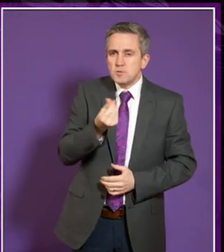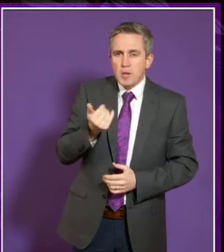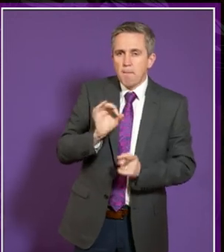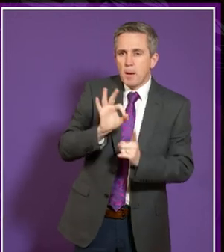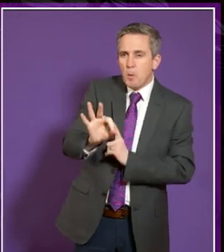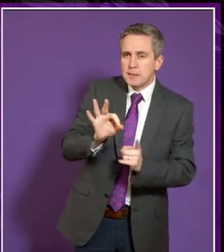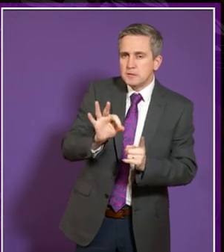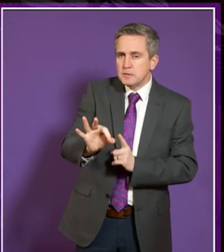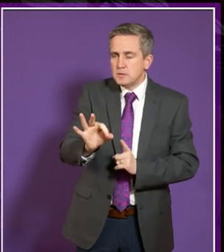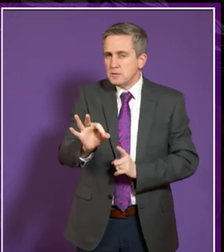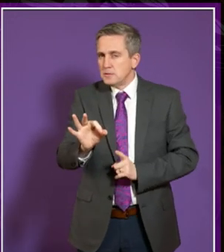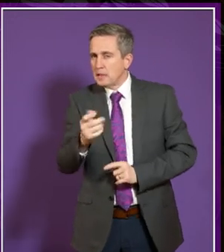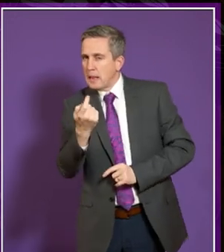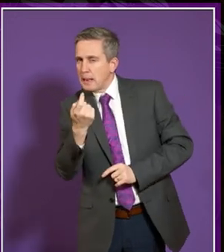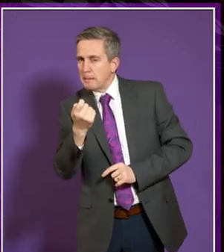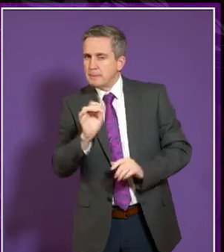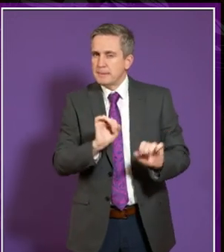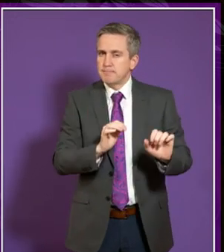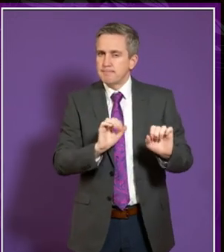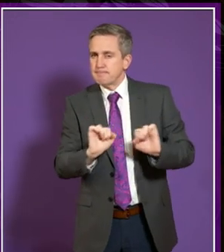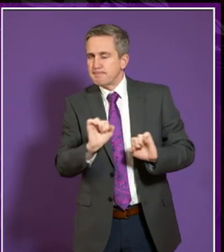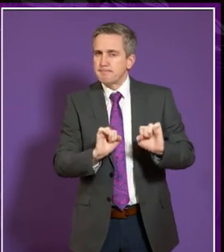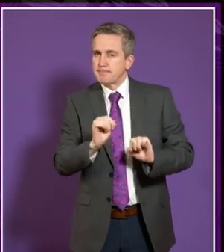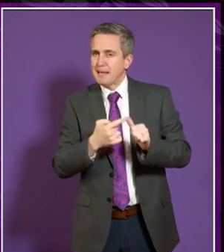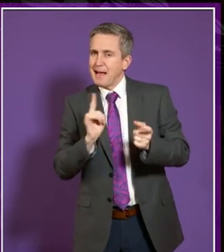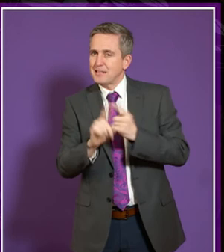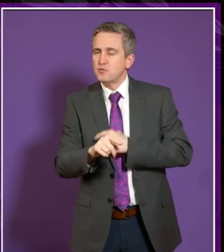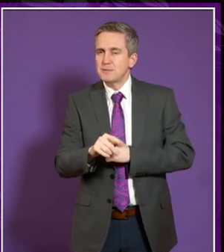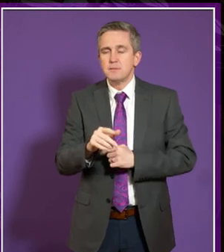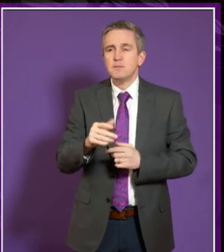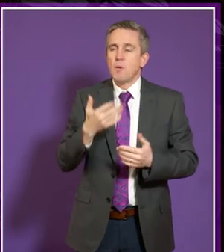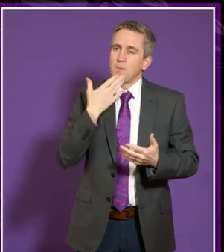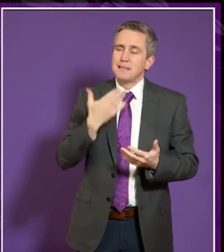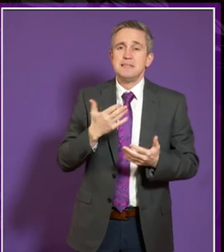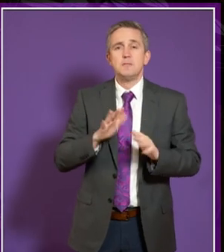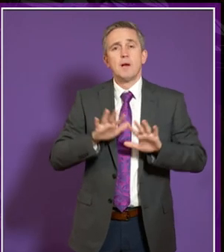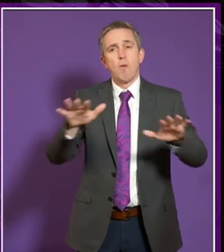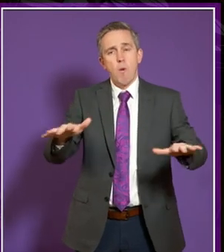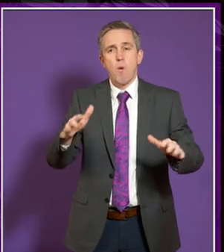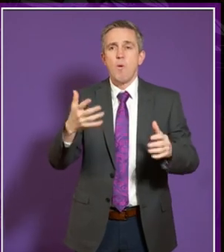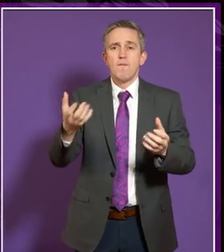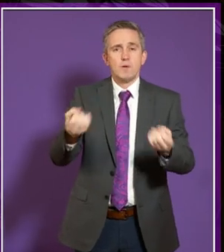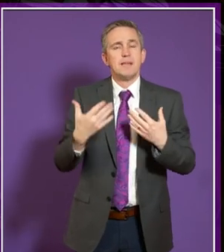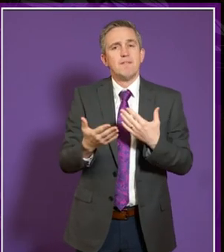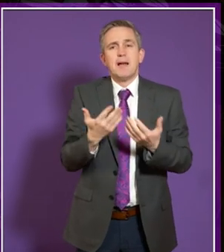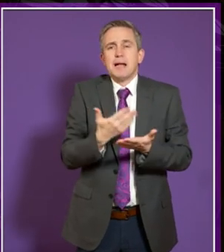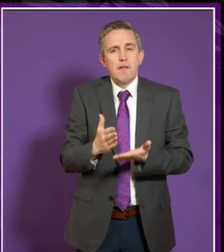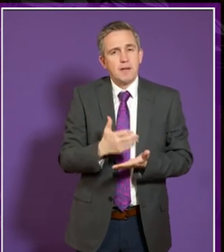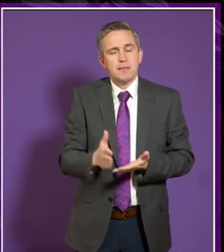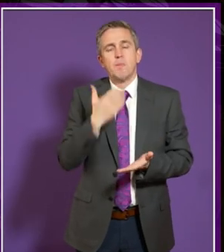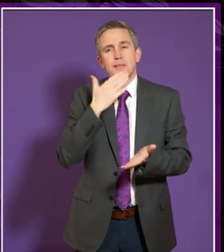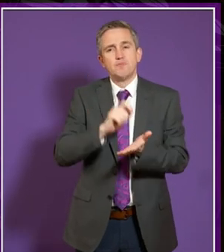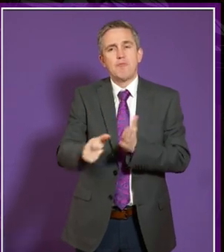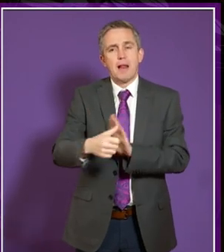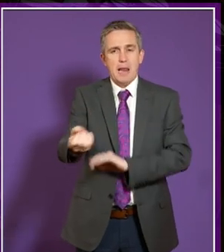you weren't didn't feel comfortable answering for your institutions if they're more than welcome to write to us if they want to provide clarification i'm sorry